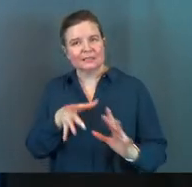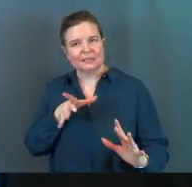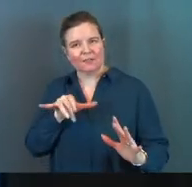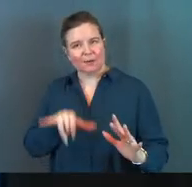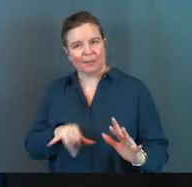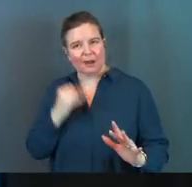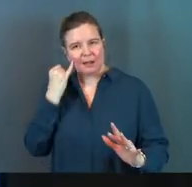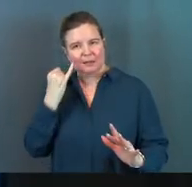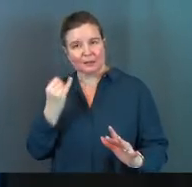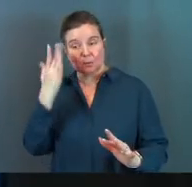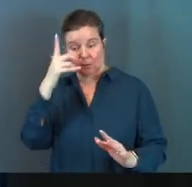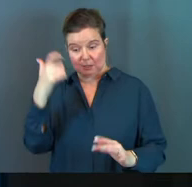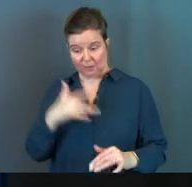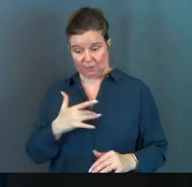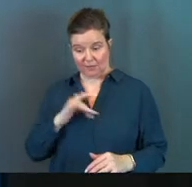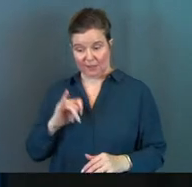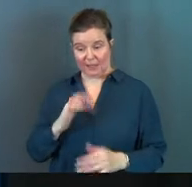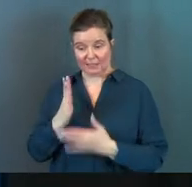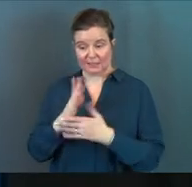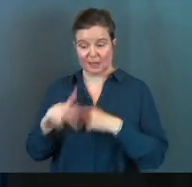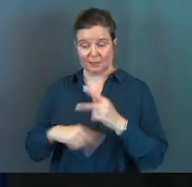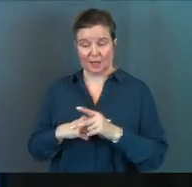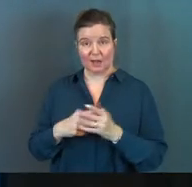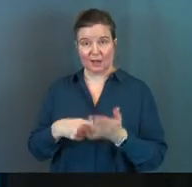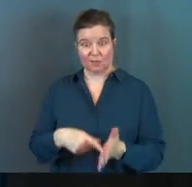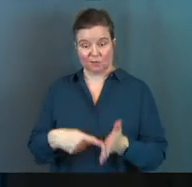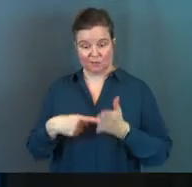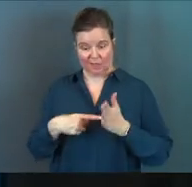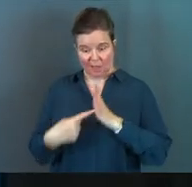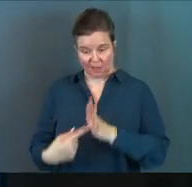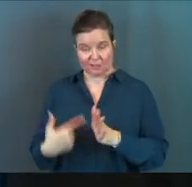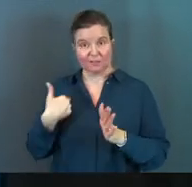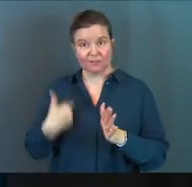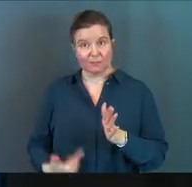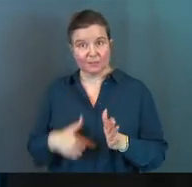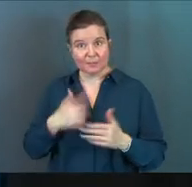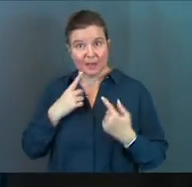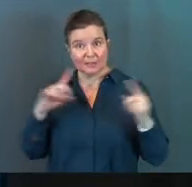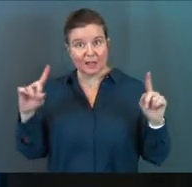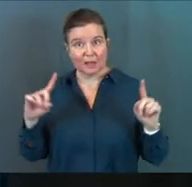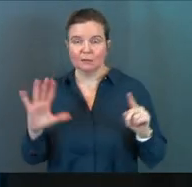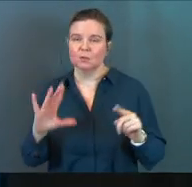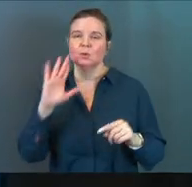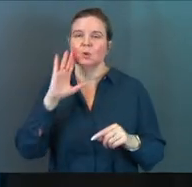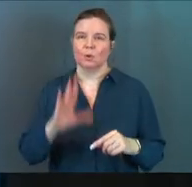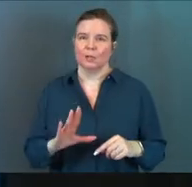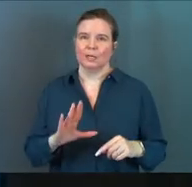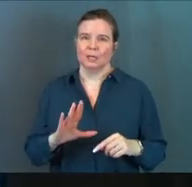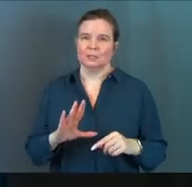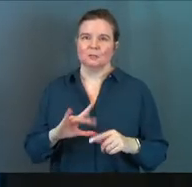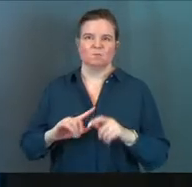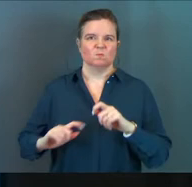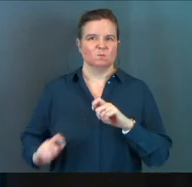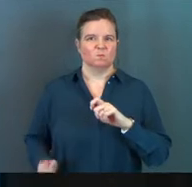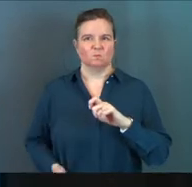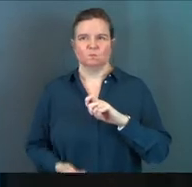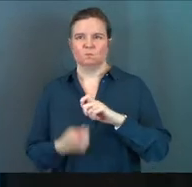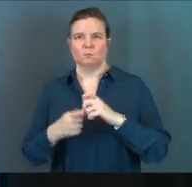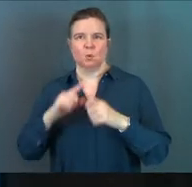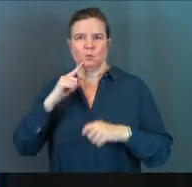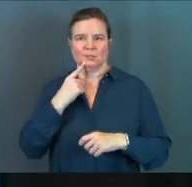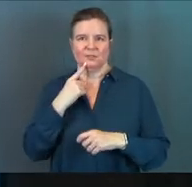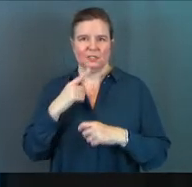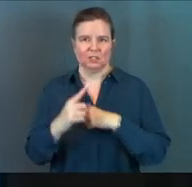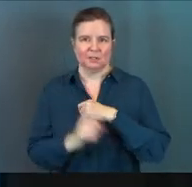from that. Because if you feel like it's some kind of a reflection on you and your success level, you will bring more